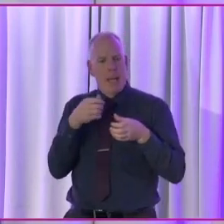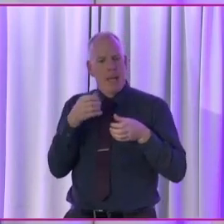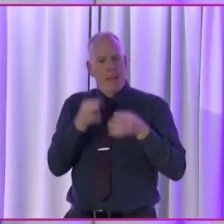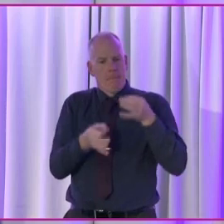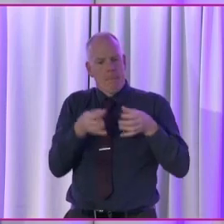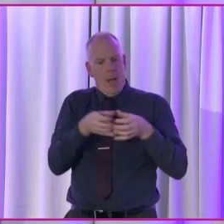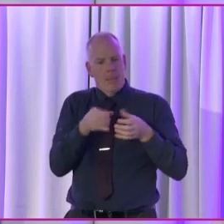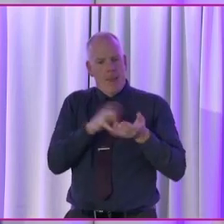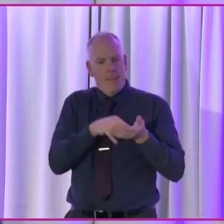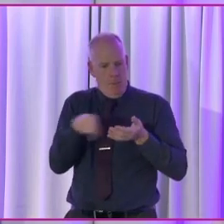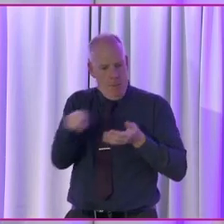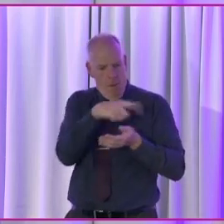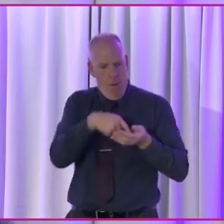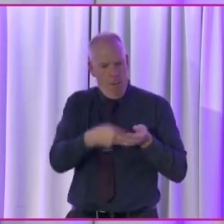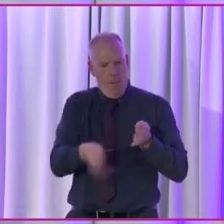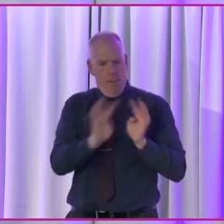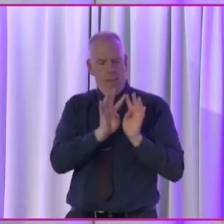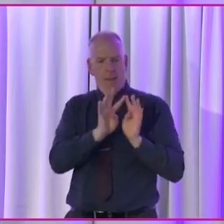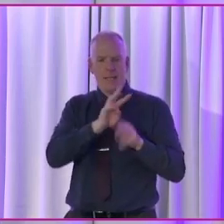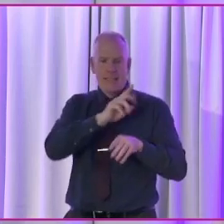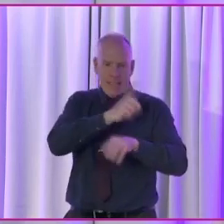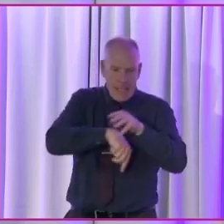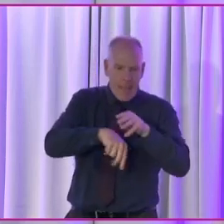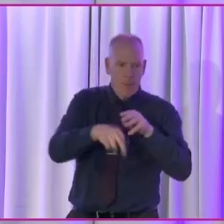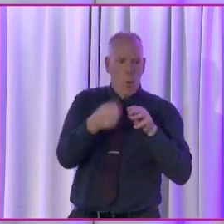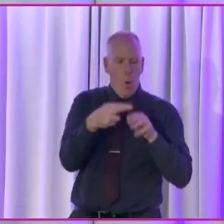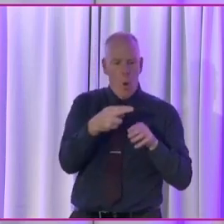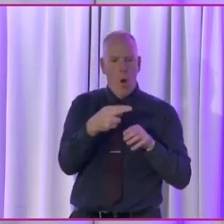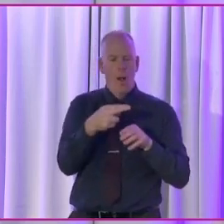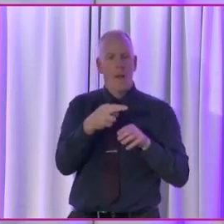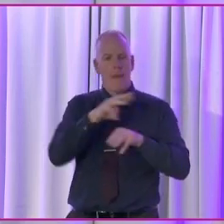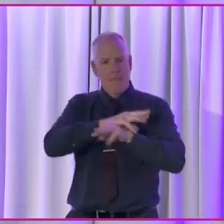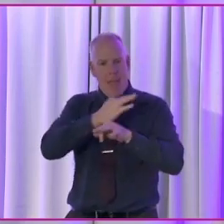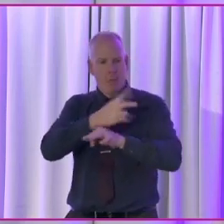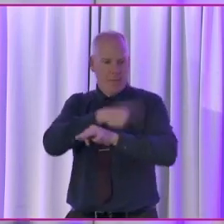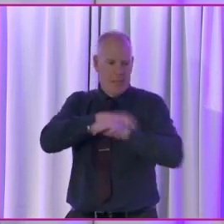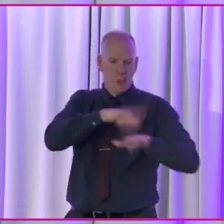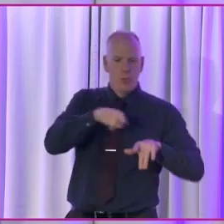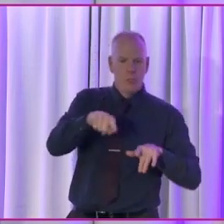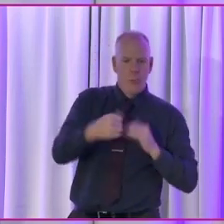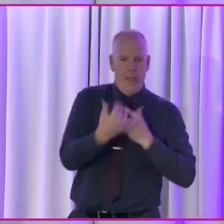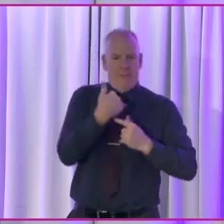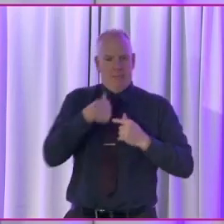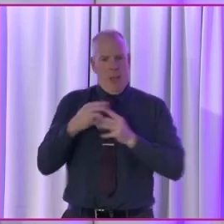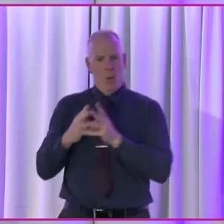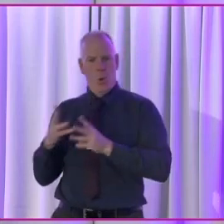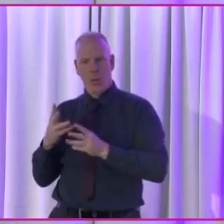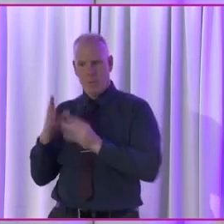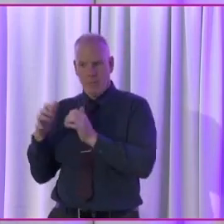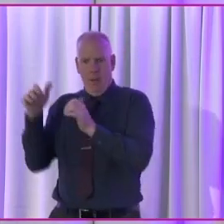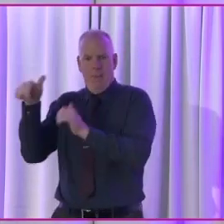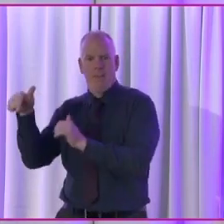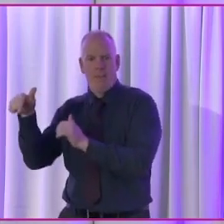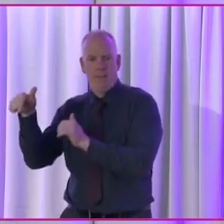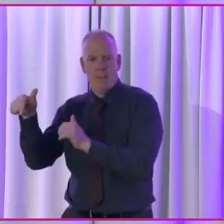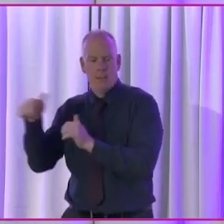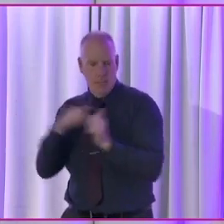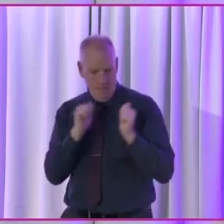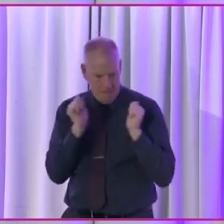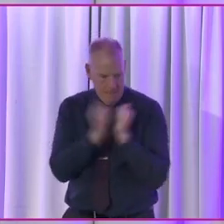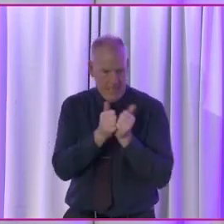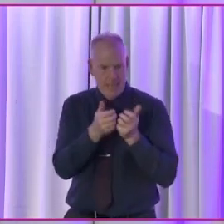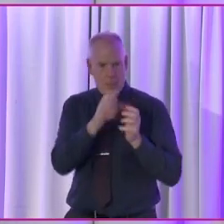of disabled people or parents of disabled children to inform me about what I was doing in the Dáil. So we would meet,